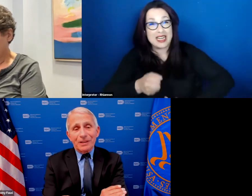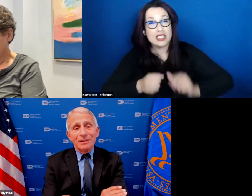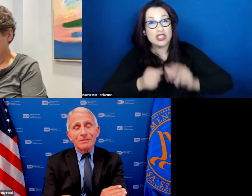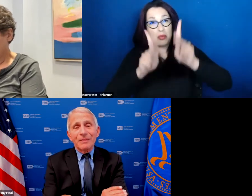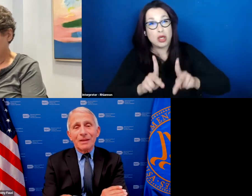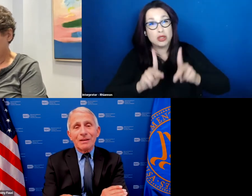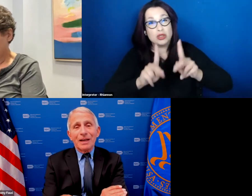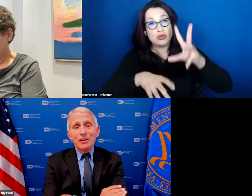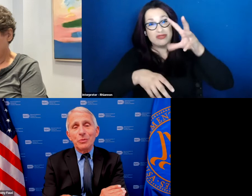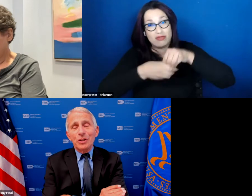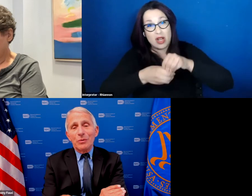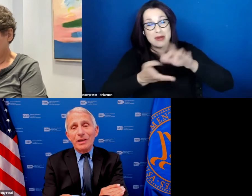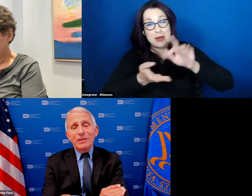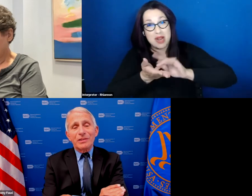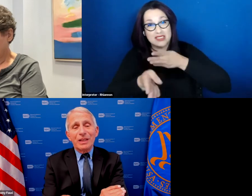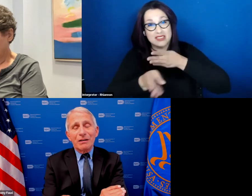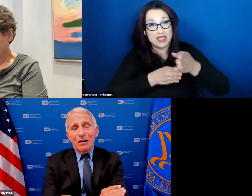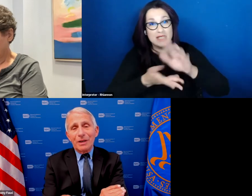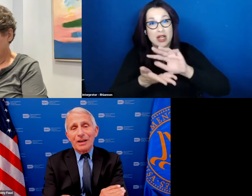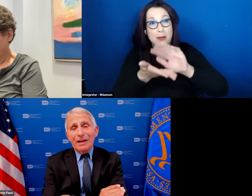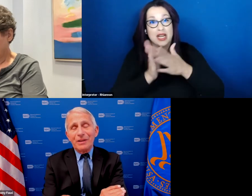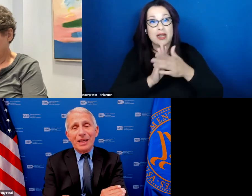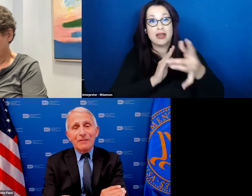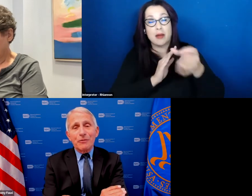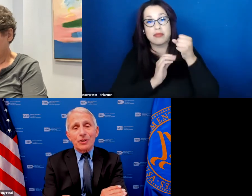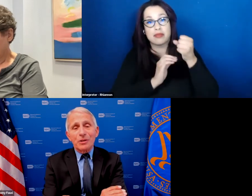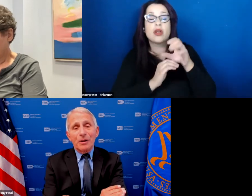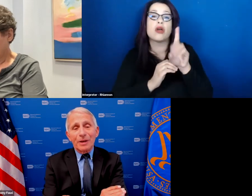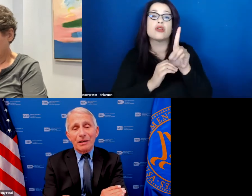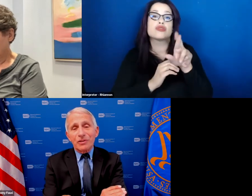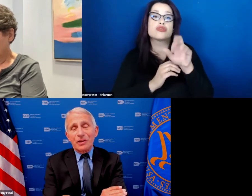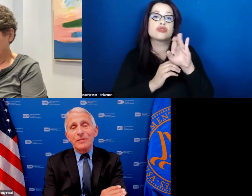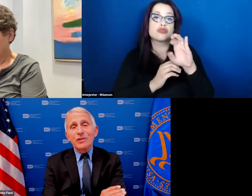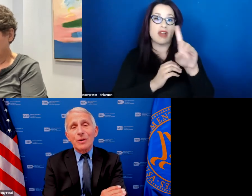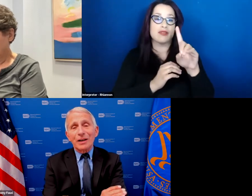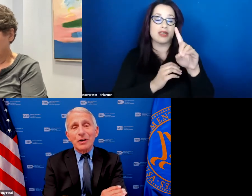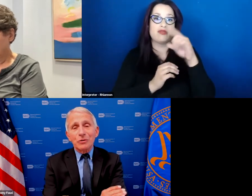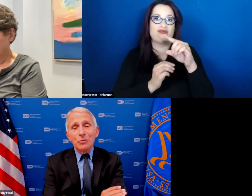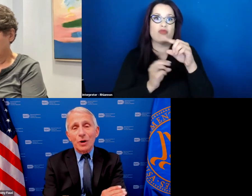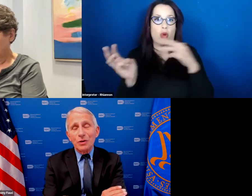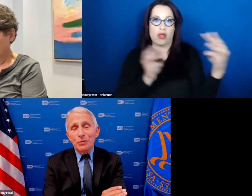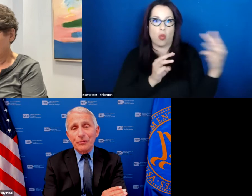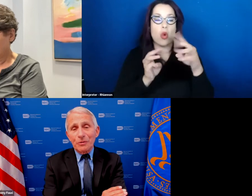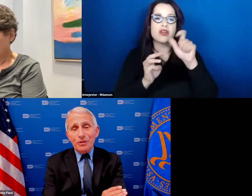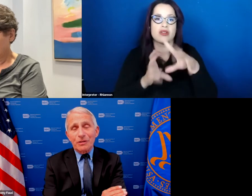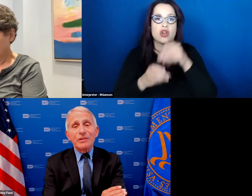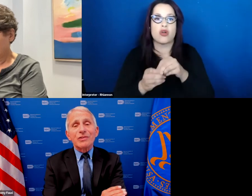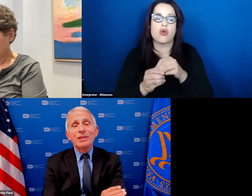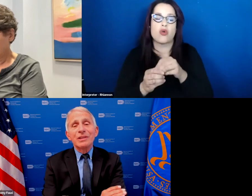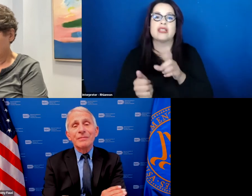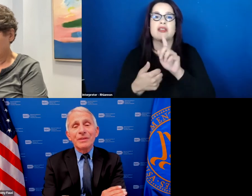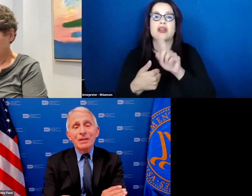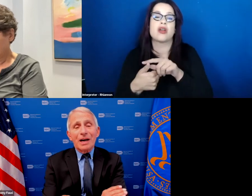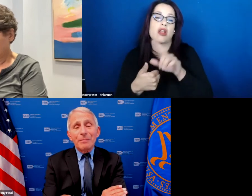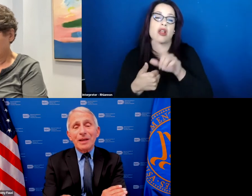drafted and you would go either to the army the navy the air force or the public health service you had to go to one uniform service